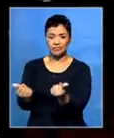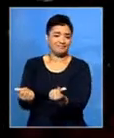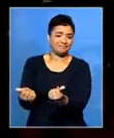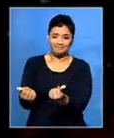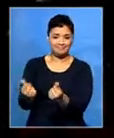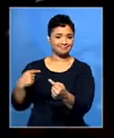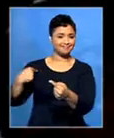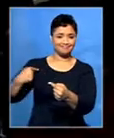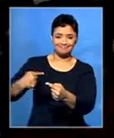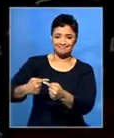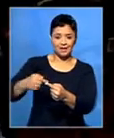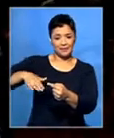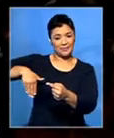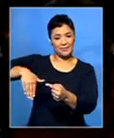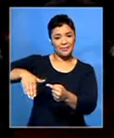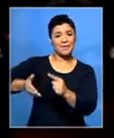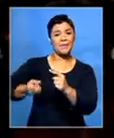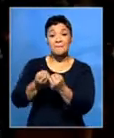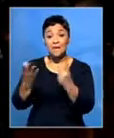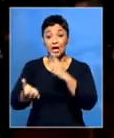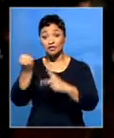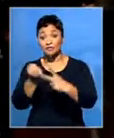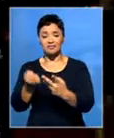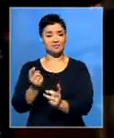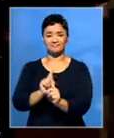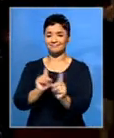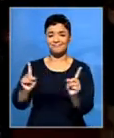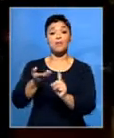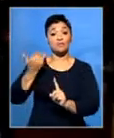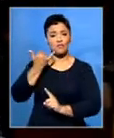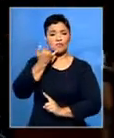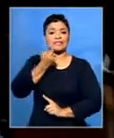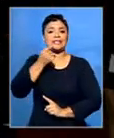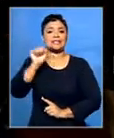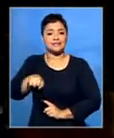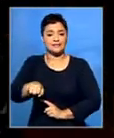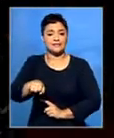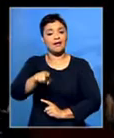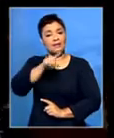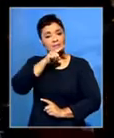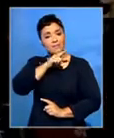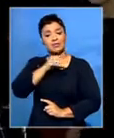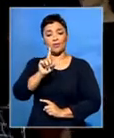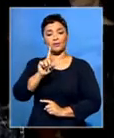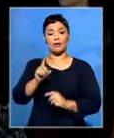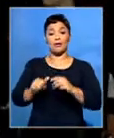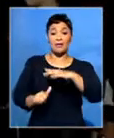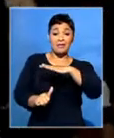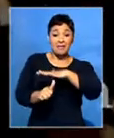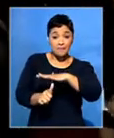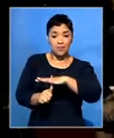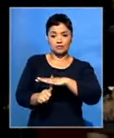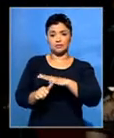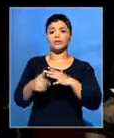not much has been achieved, as former President Thabo Mbeki said. In other words, underscoring the importance of